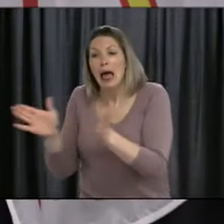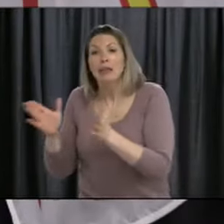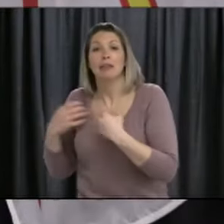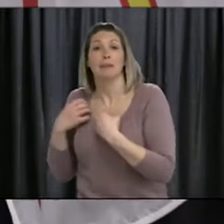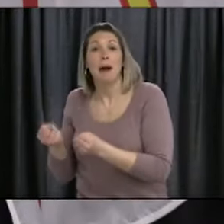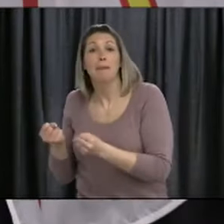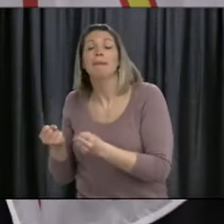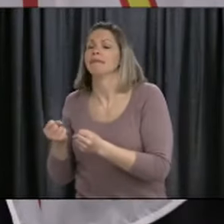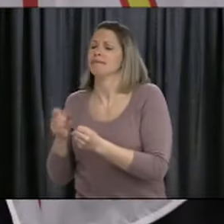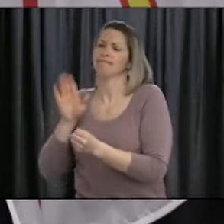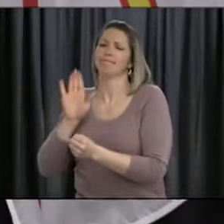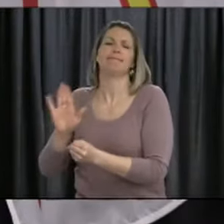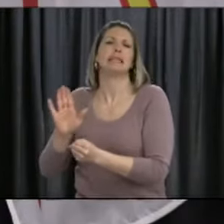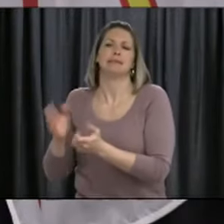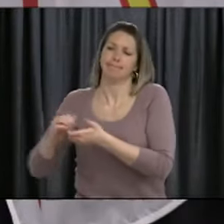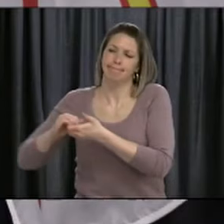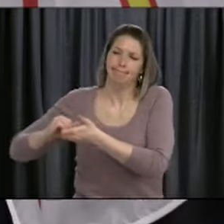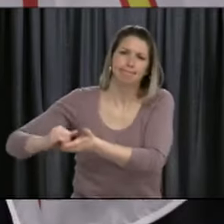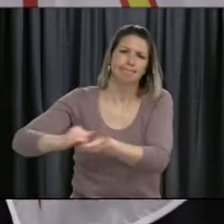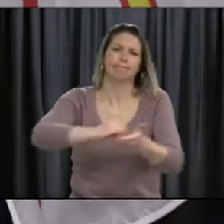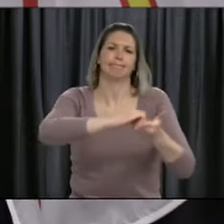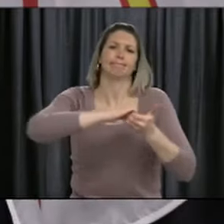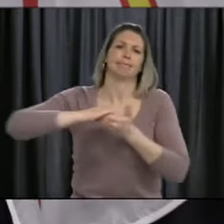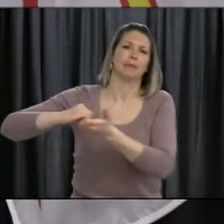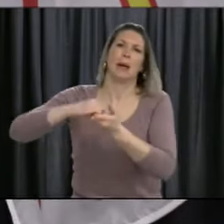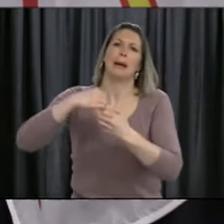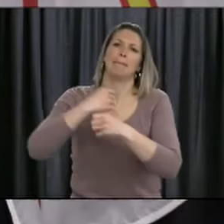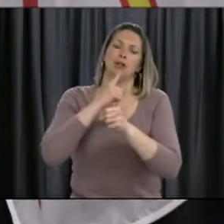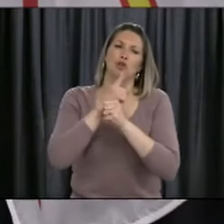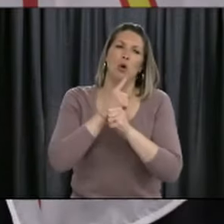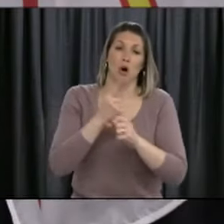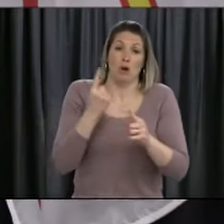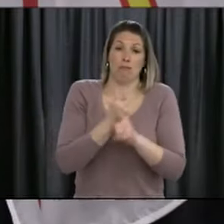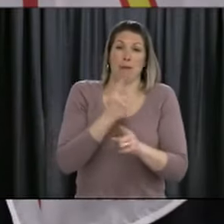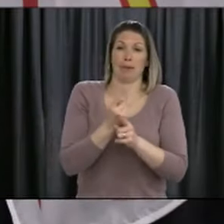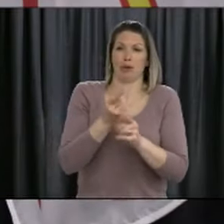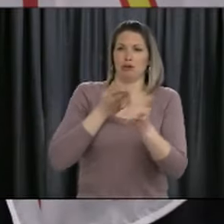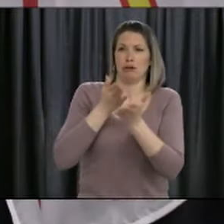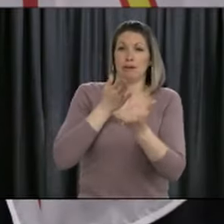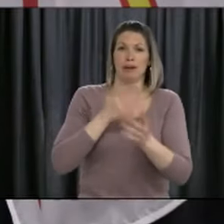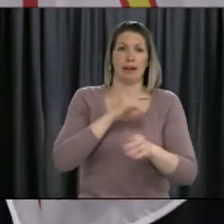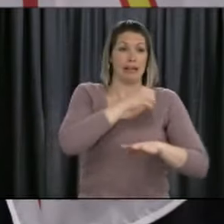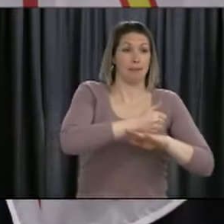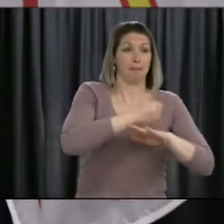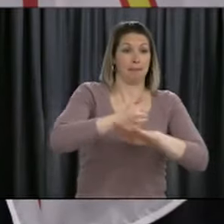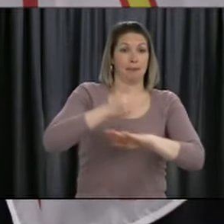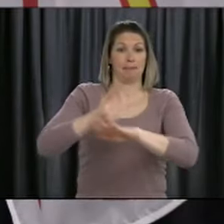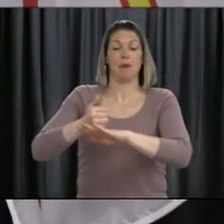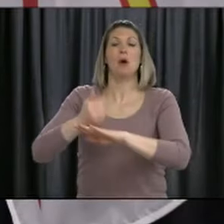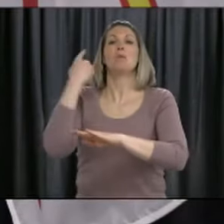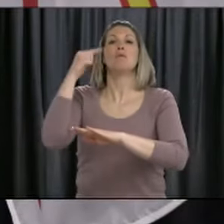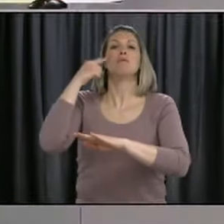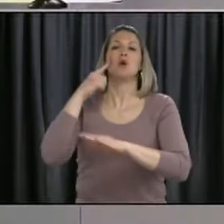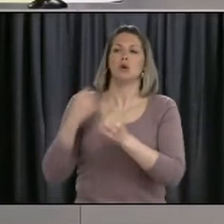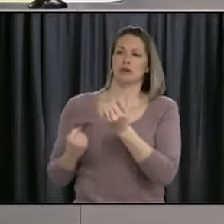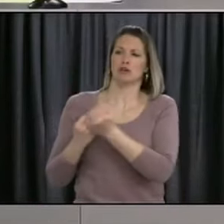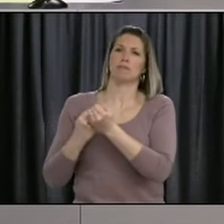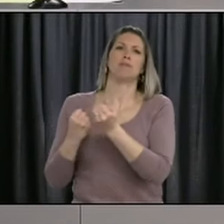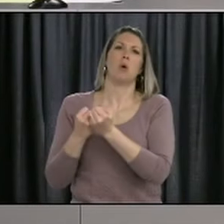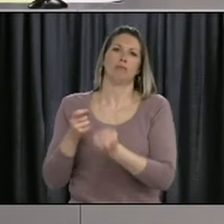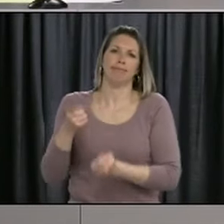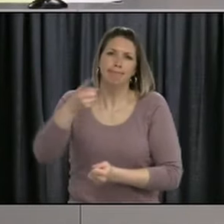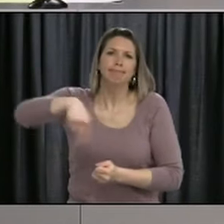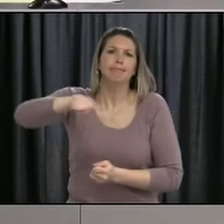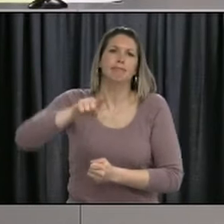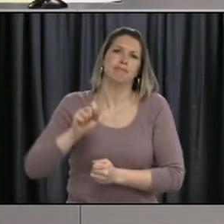make sure that we have the proper connections and that those services can be all delivered safely. Right, and